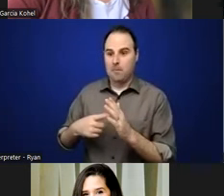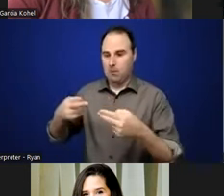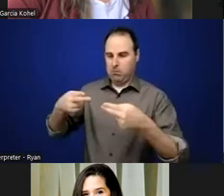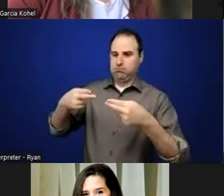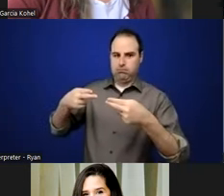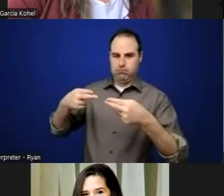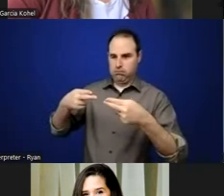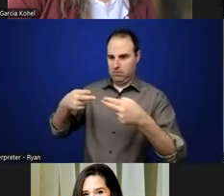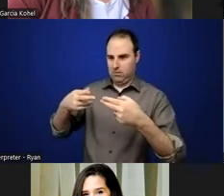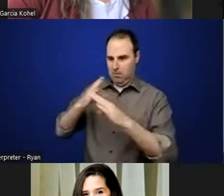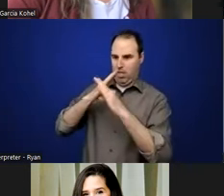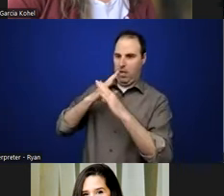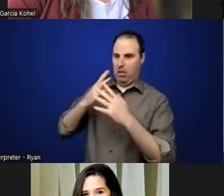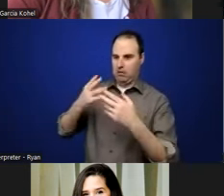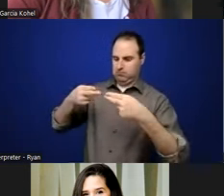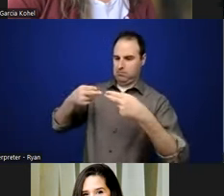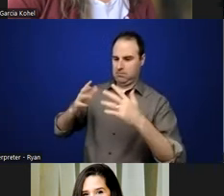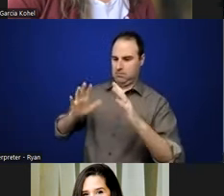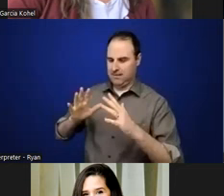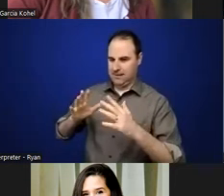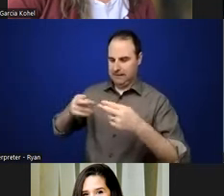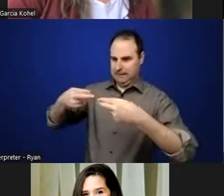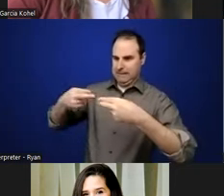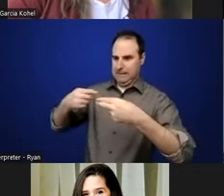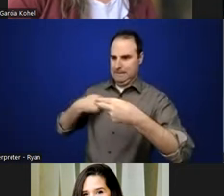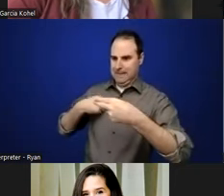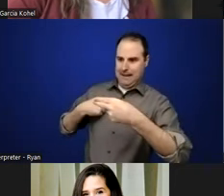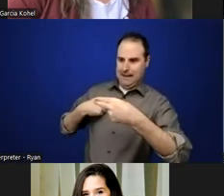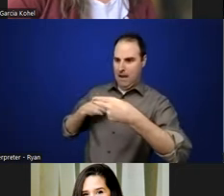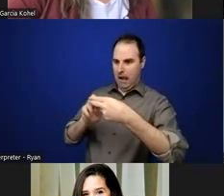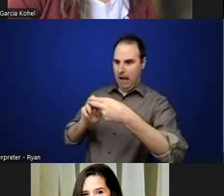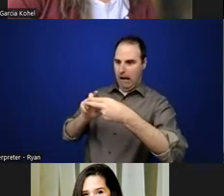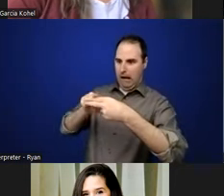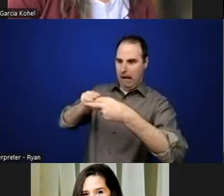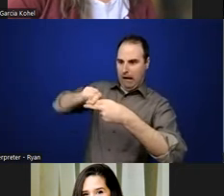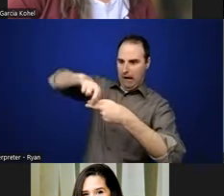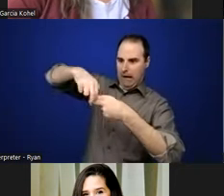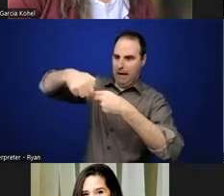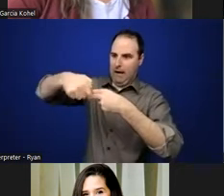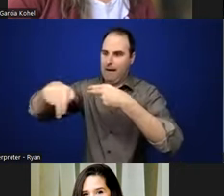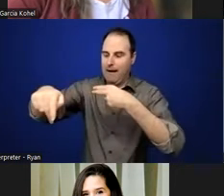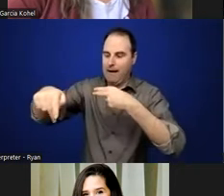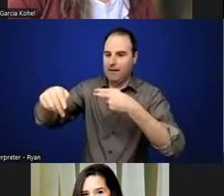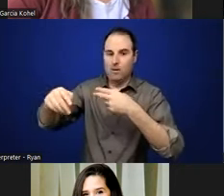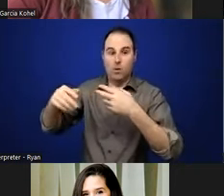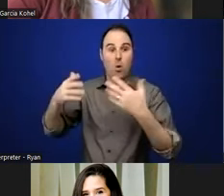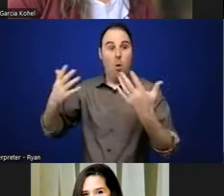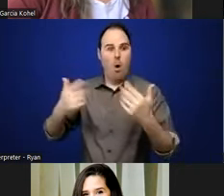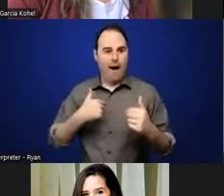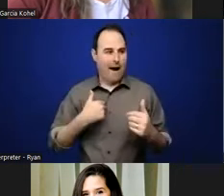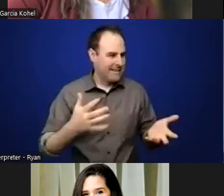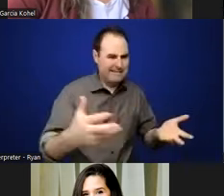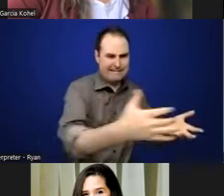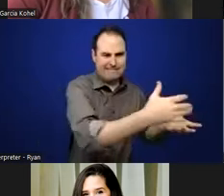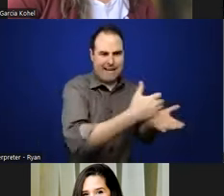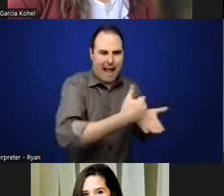sometimes you then have to figure out, like, do you go over that roadblock, right? Do you begin to gather resources to try to push your way forward? Or do you